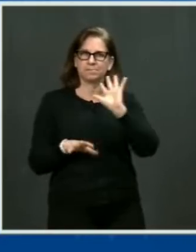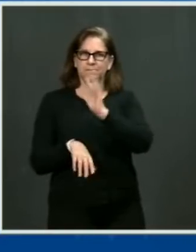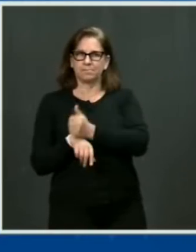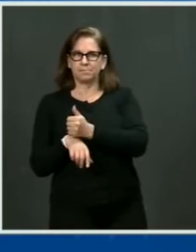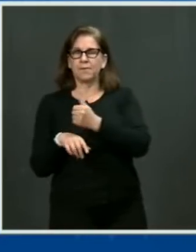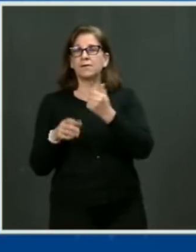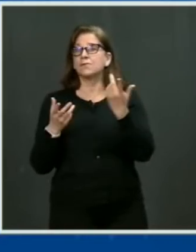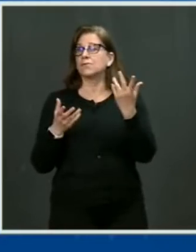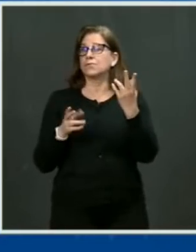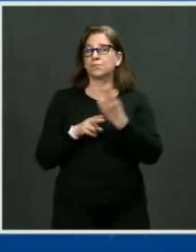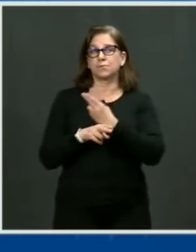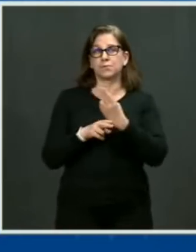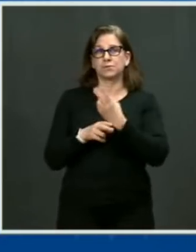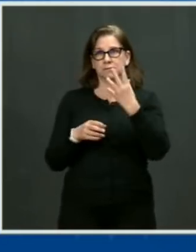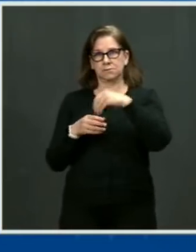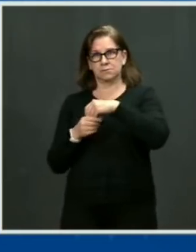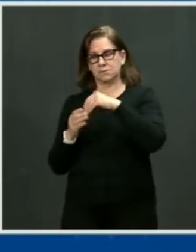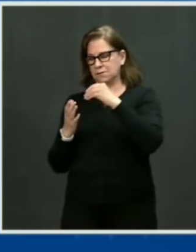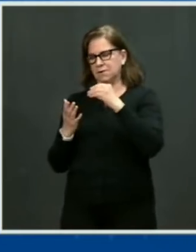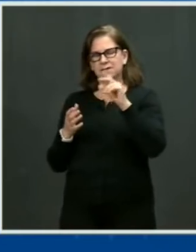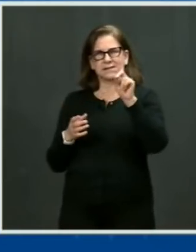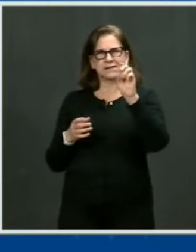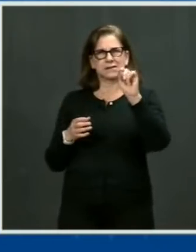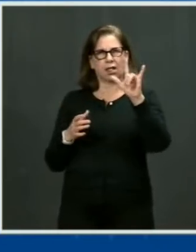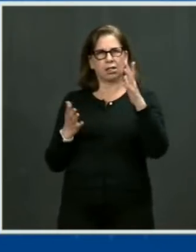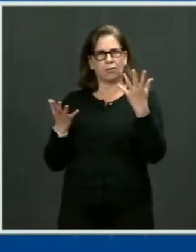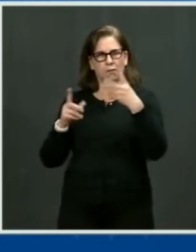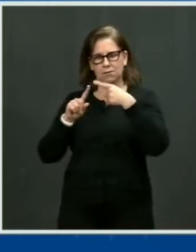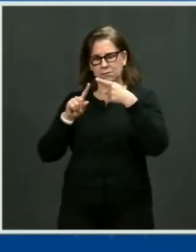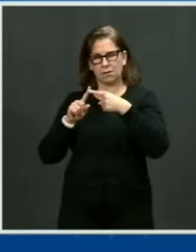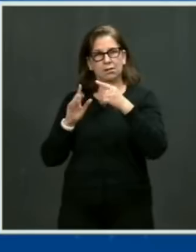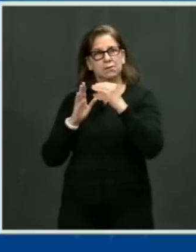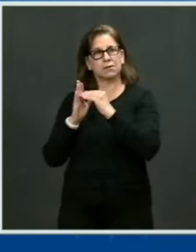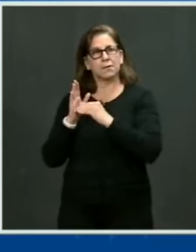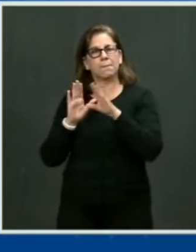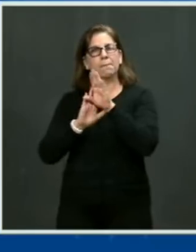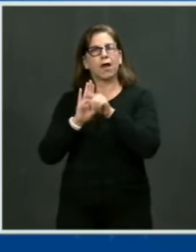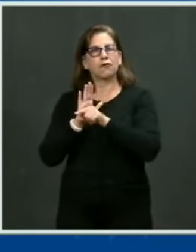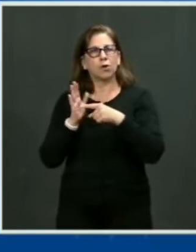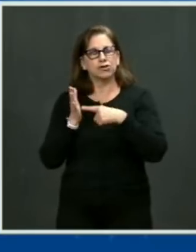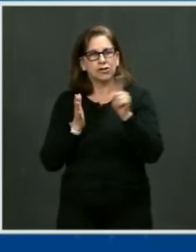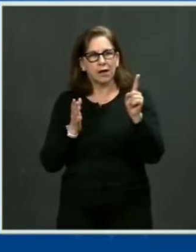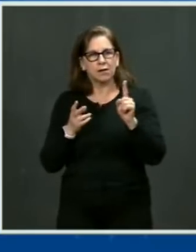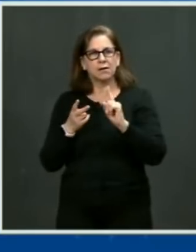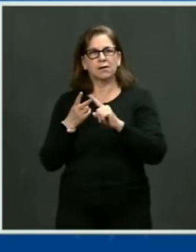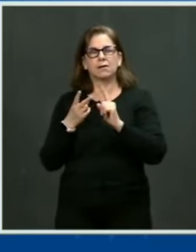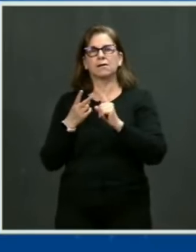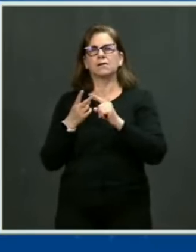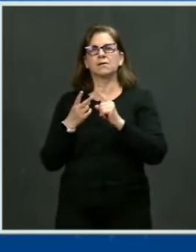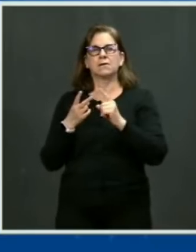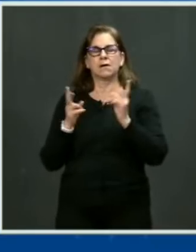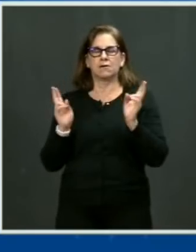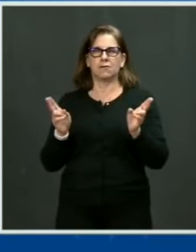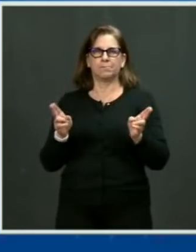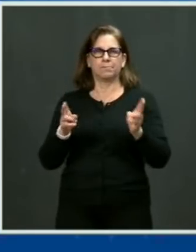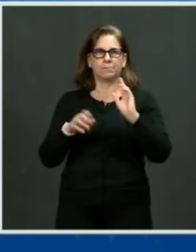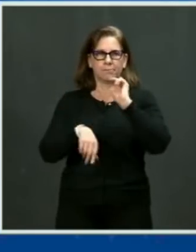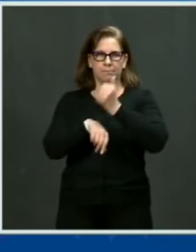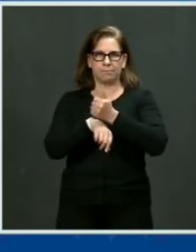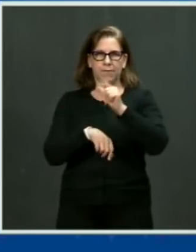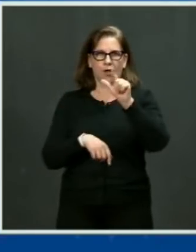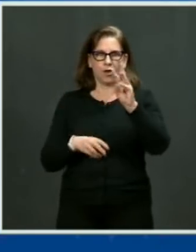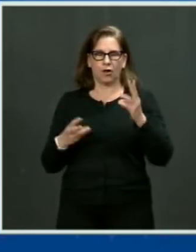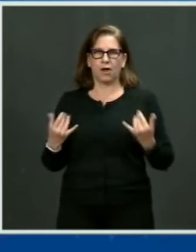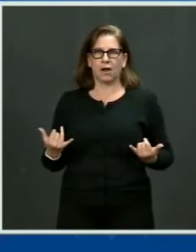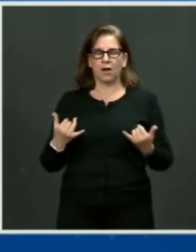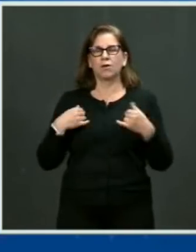laws. And it's time to put these laws on the books and protect even more people. The Attorney General will have more to say about this in a moment.